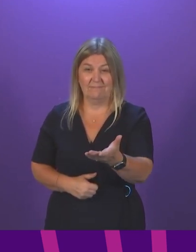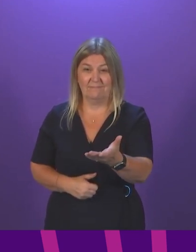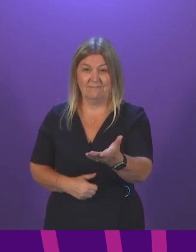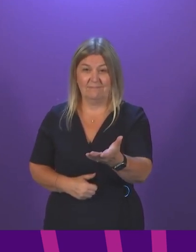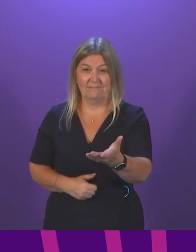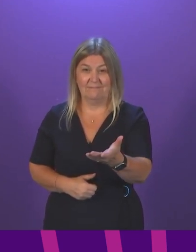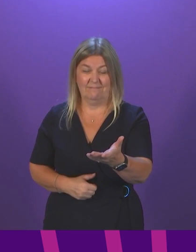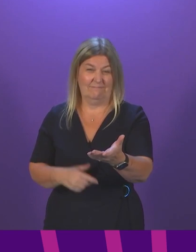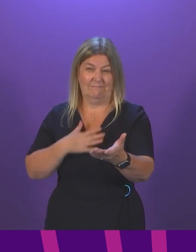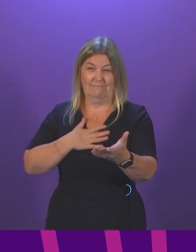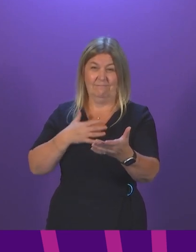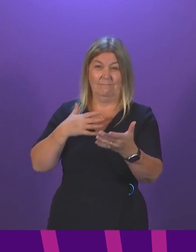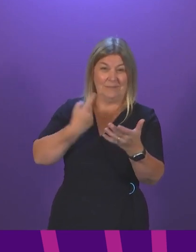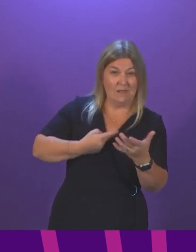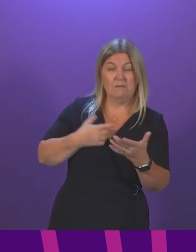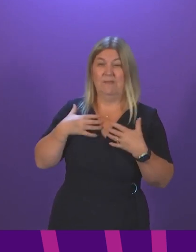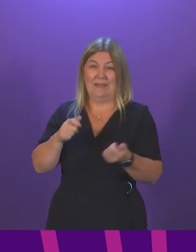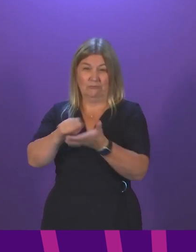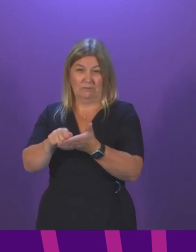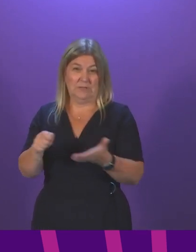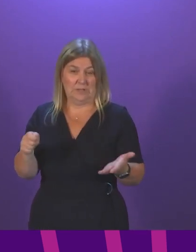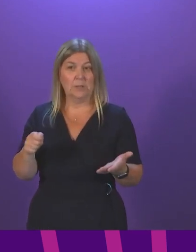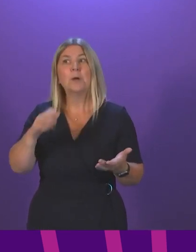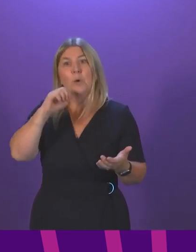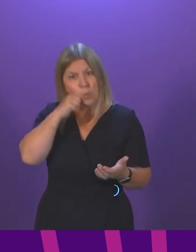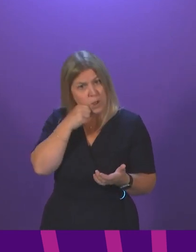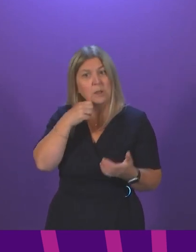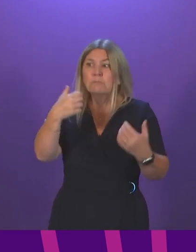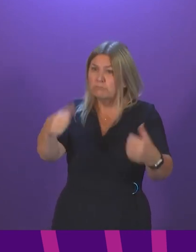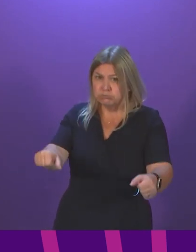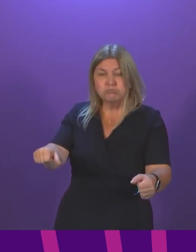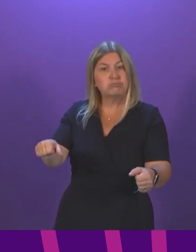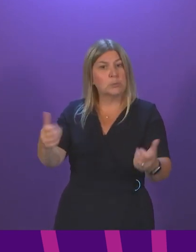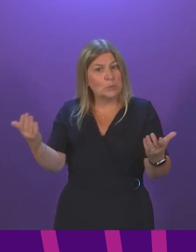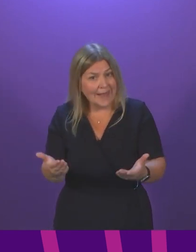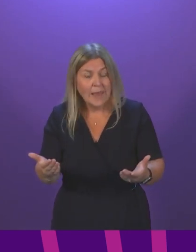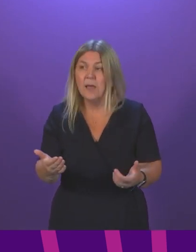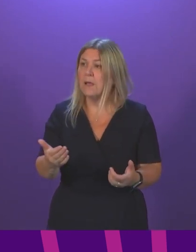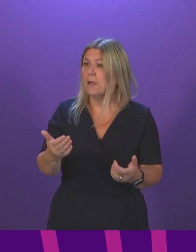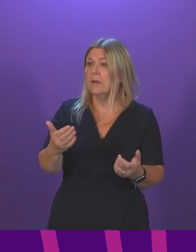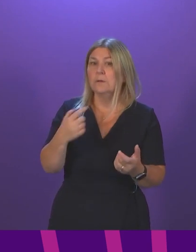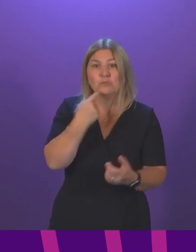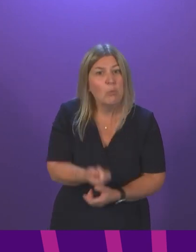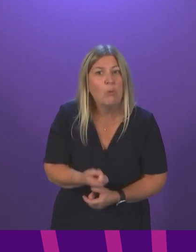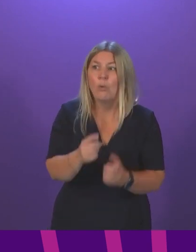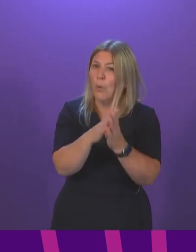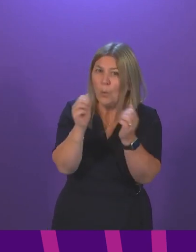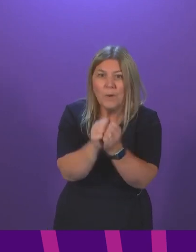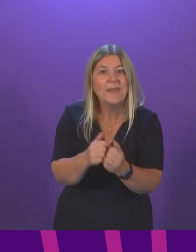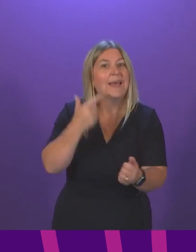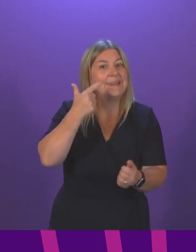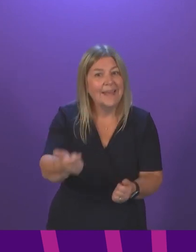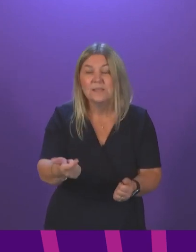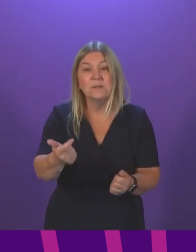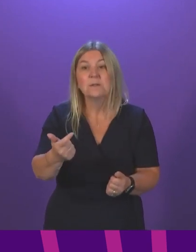I and the Health Secretary will be dealing with this over the course of today, tomorrow, the weekend, into next week for as